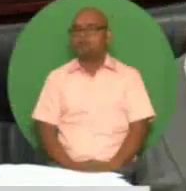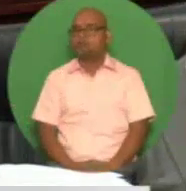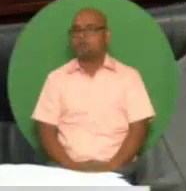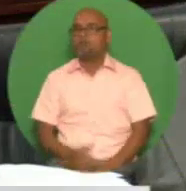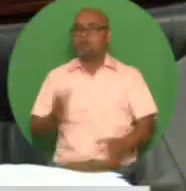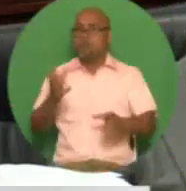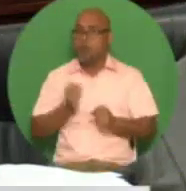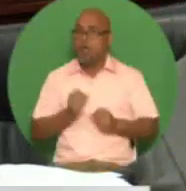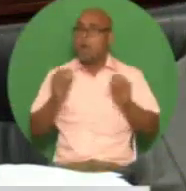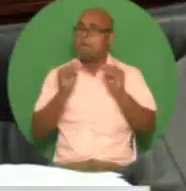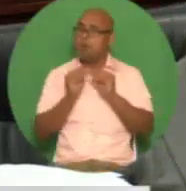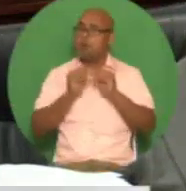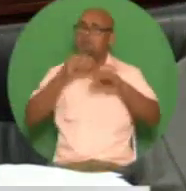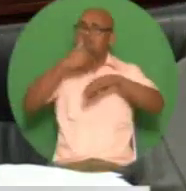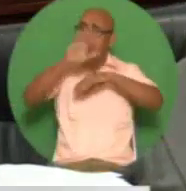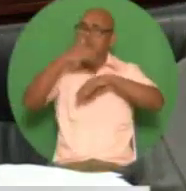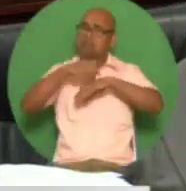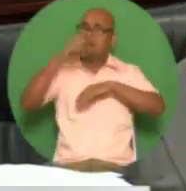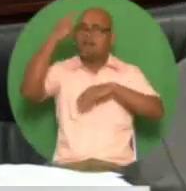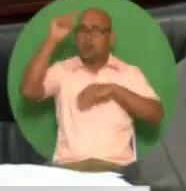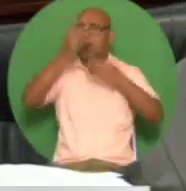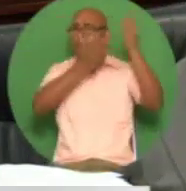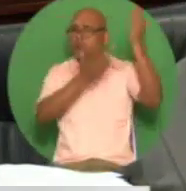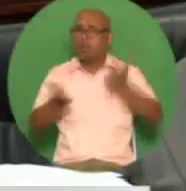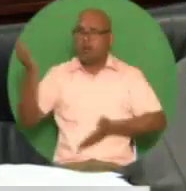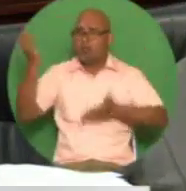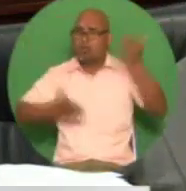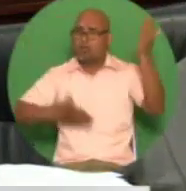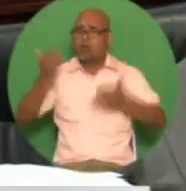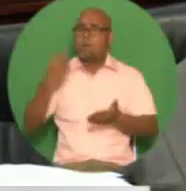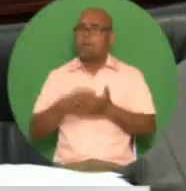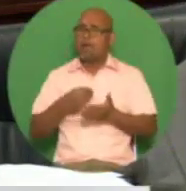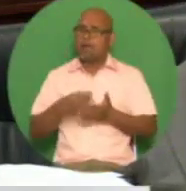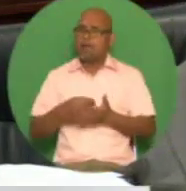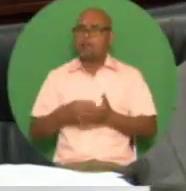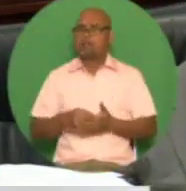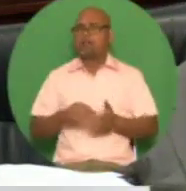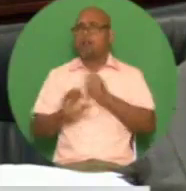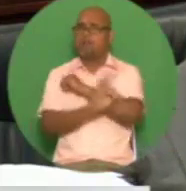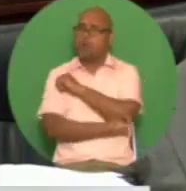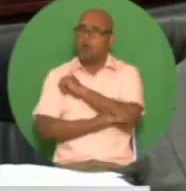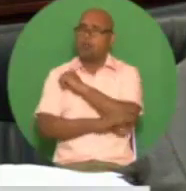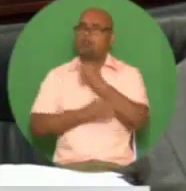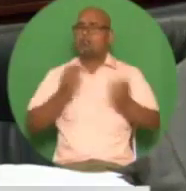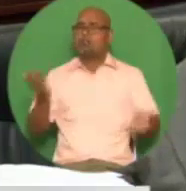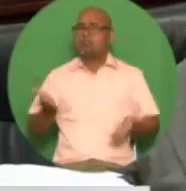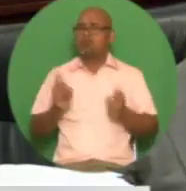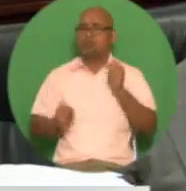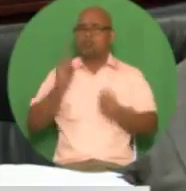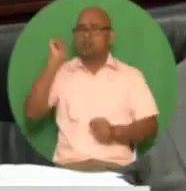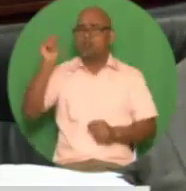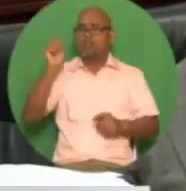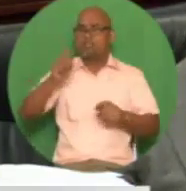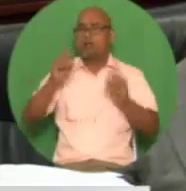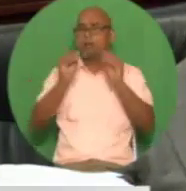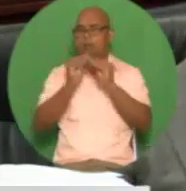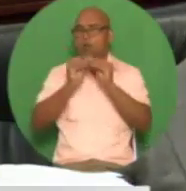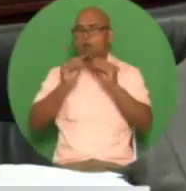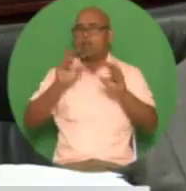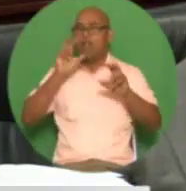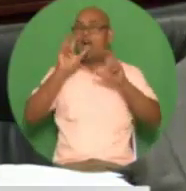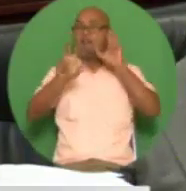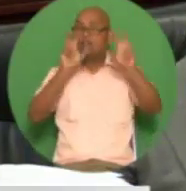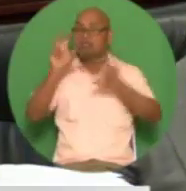with the associated generation of foreign exchange we are securing investors for our new industrial estates